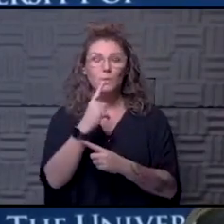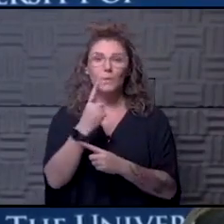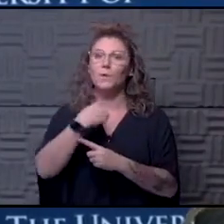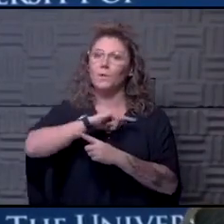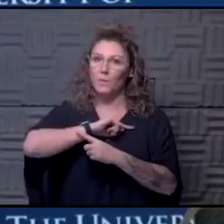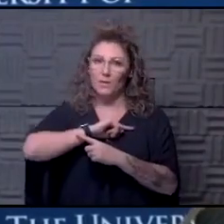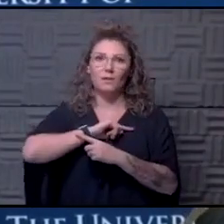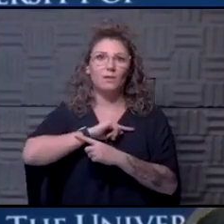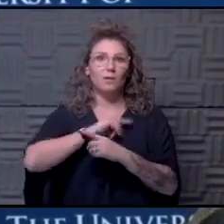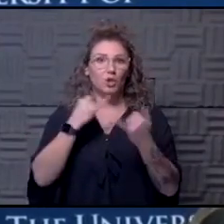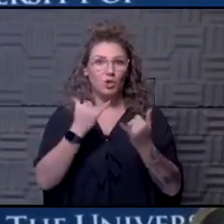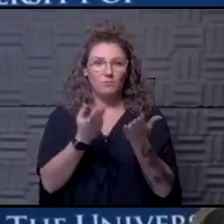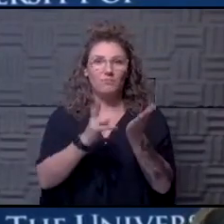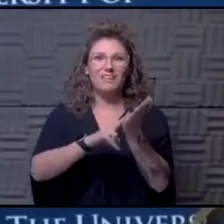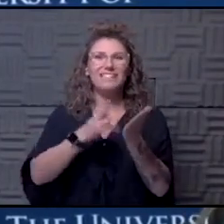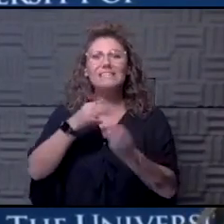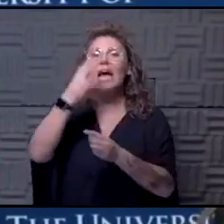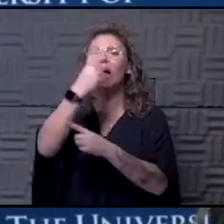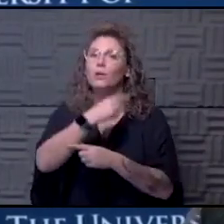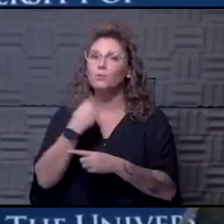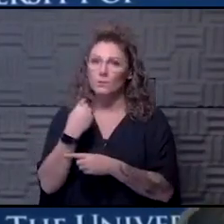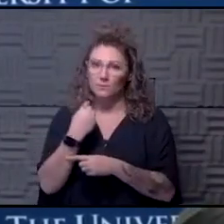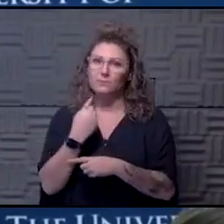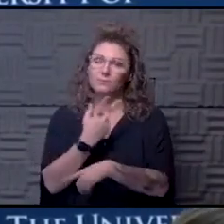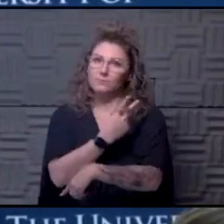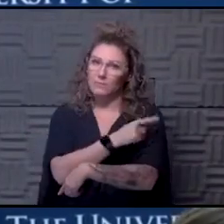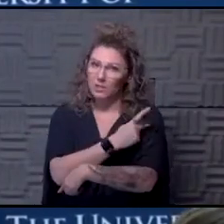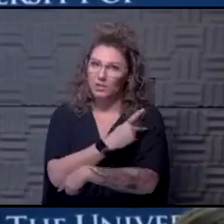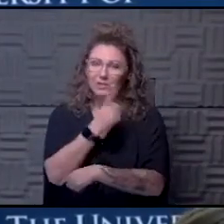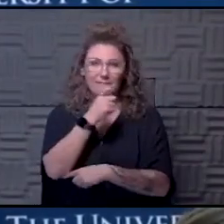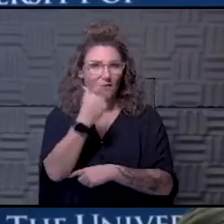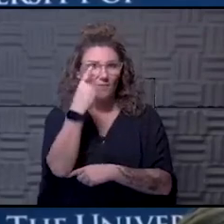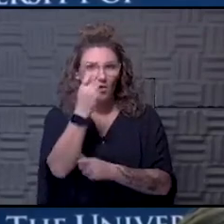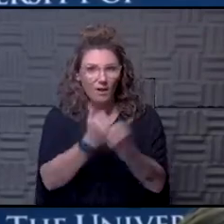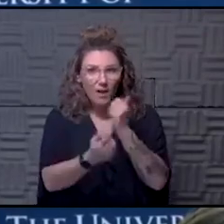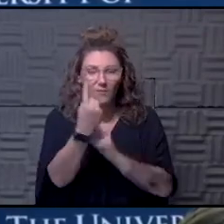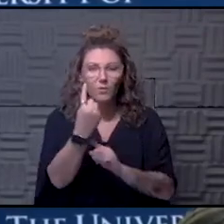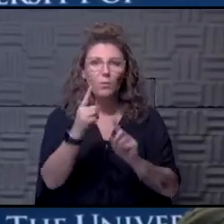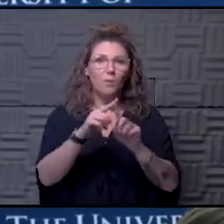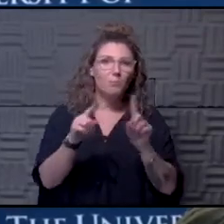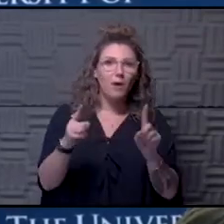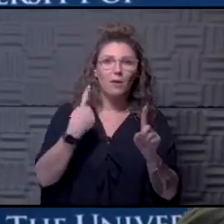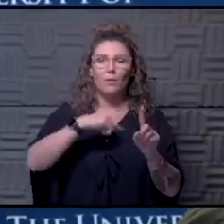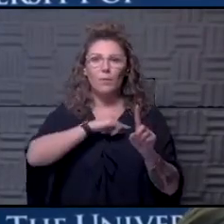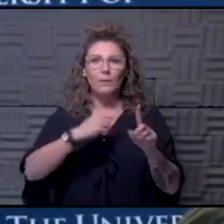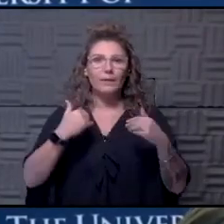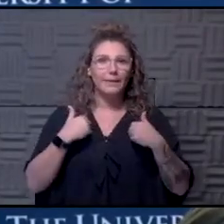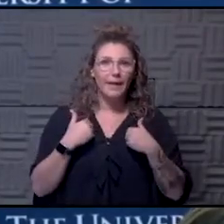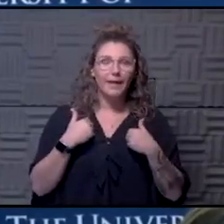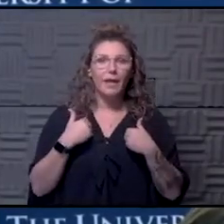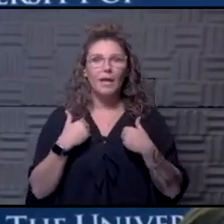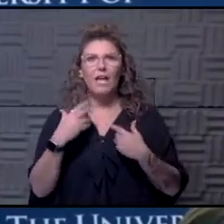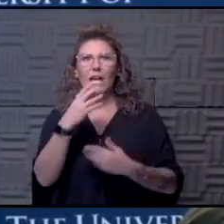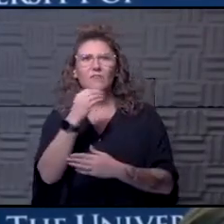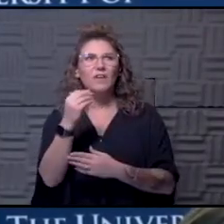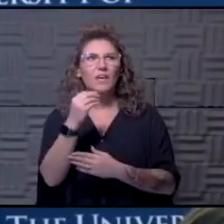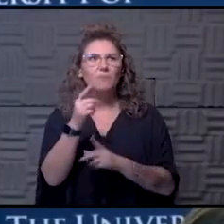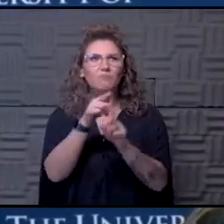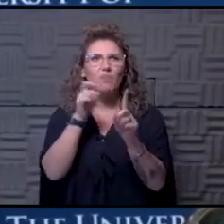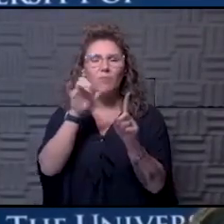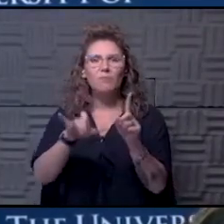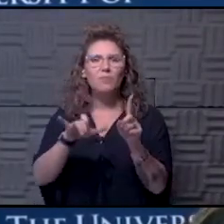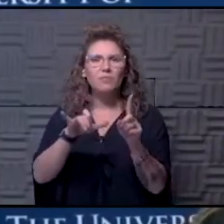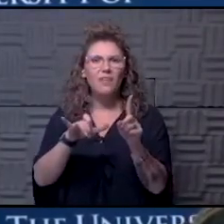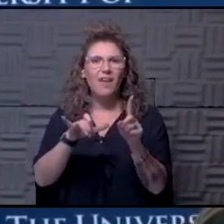enrolling, it is for the high-risk patients. It's not for everybody, but we have coming out and under this trial,